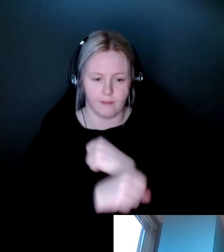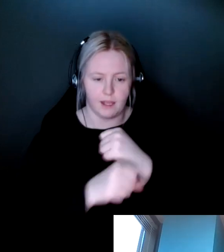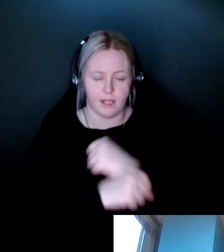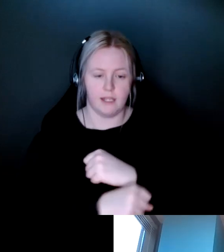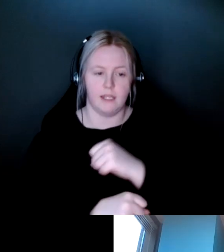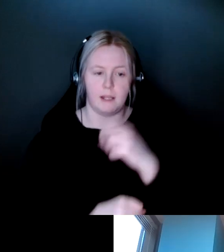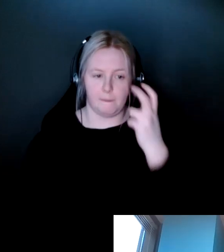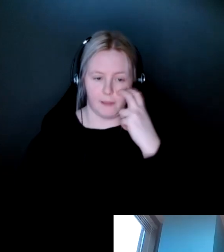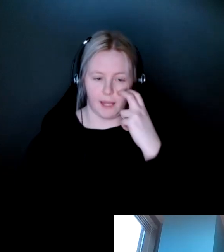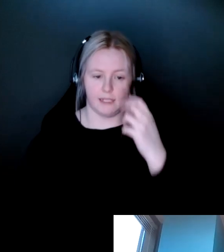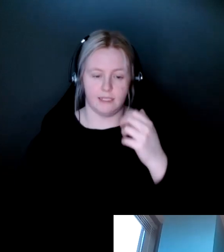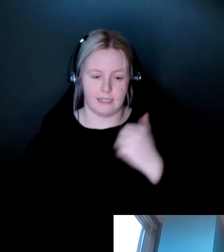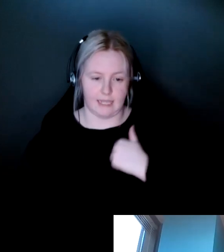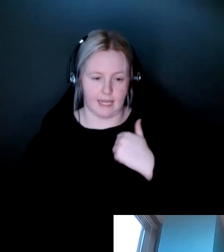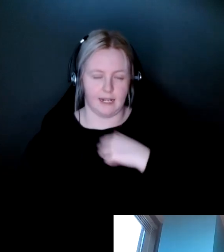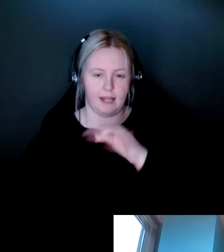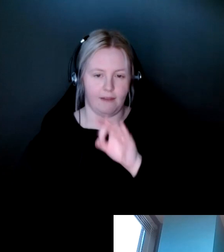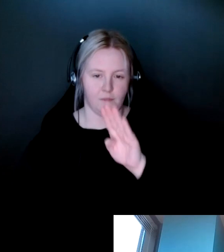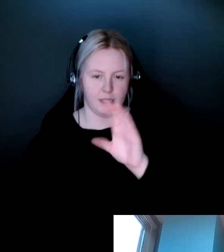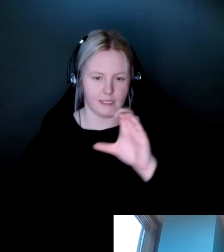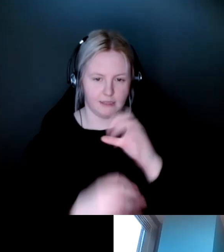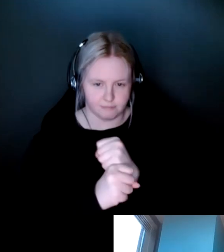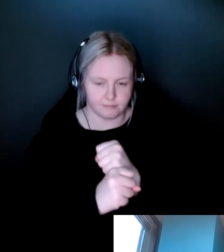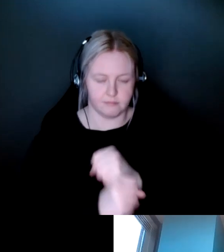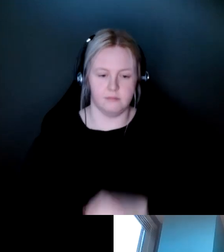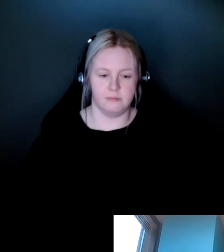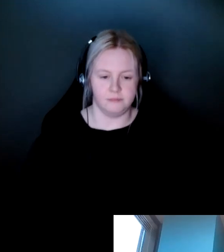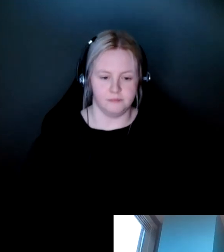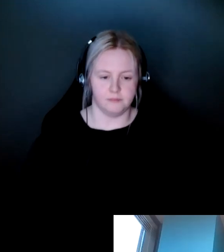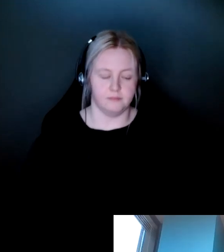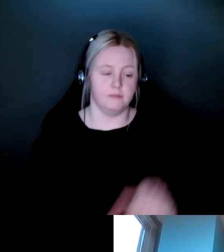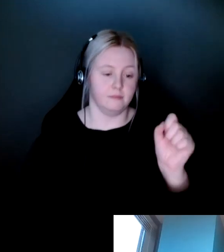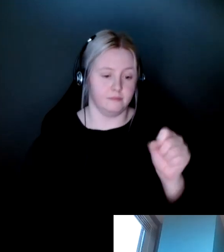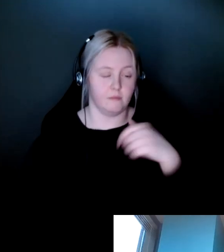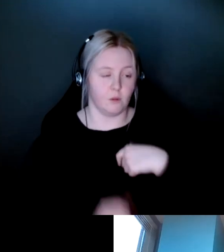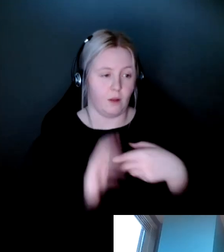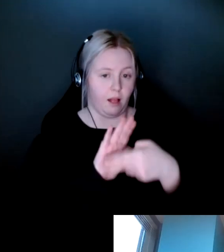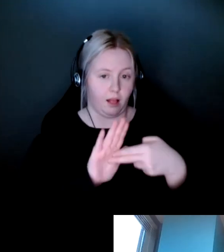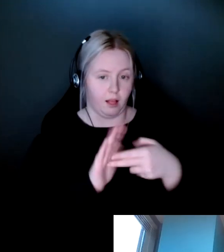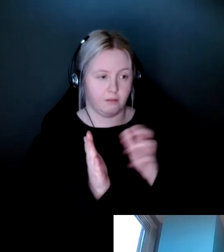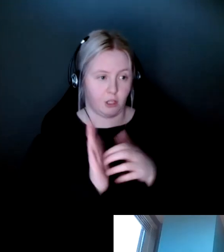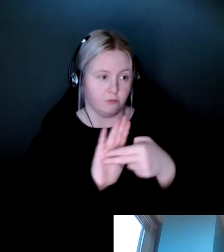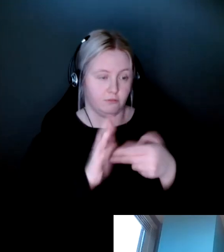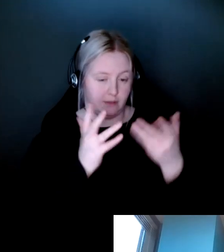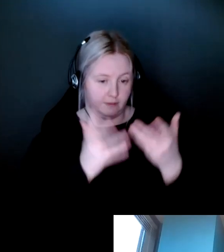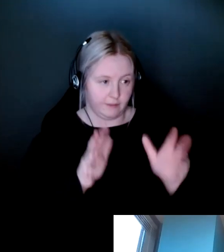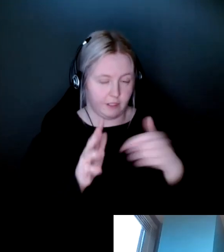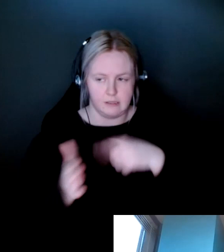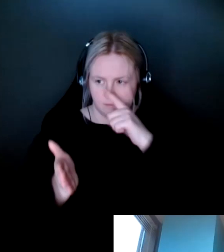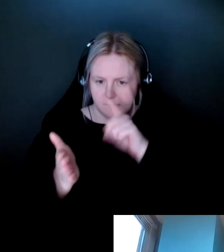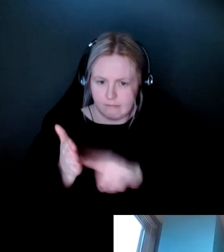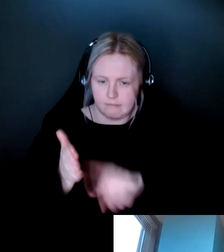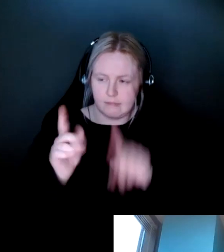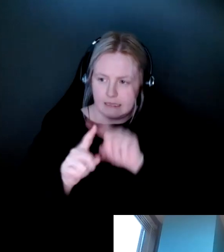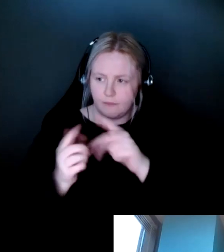subsequently the young leaders program specifically. Sure. So once I got diagnosed, I started researching into the programs and the organizations